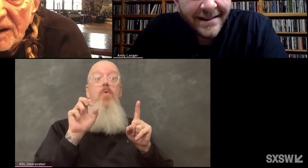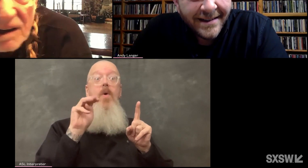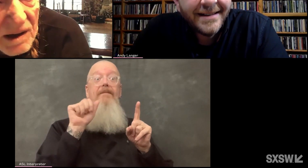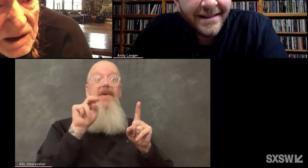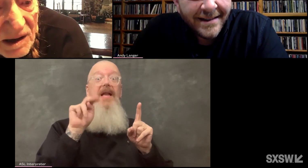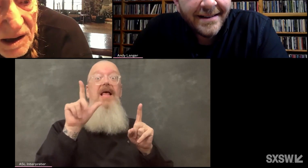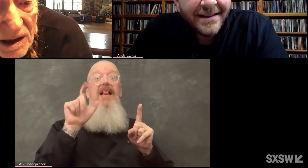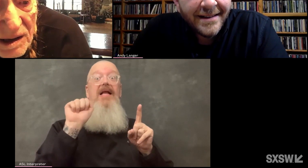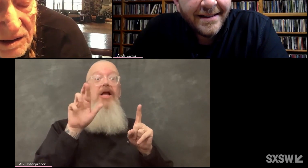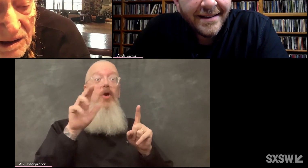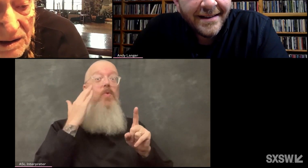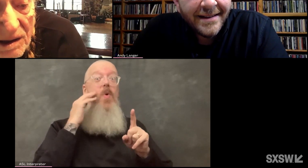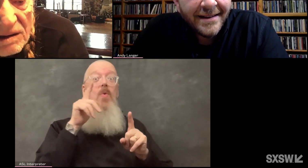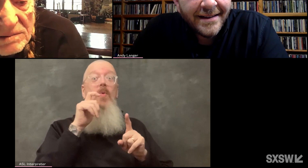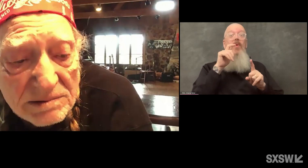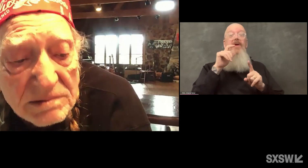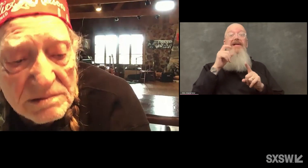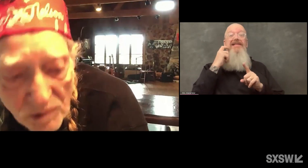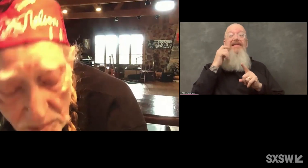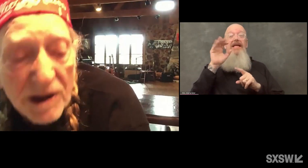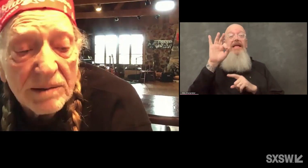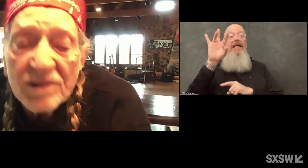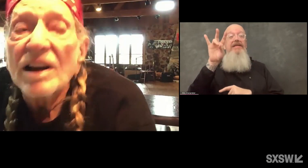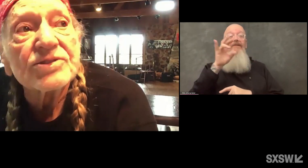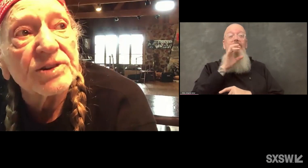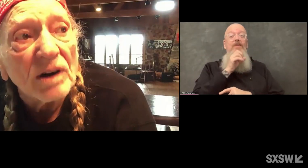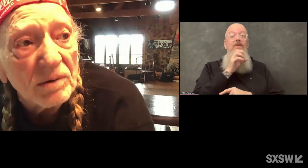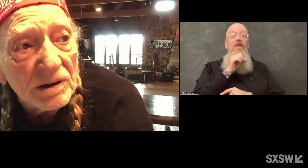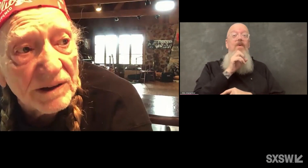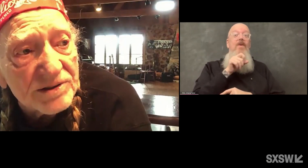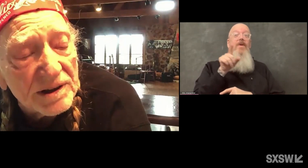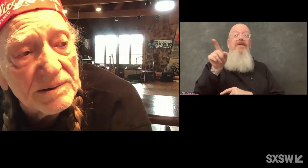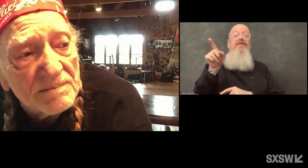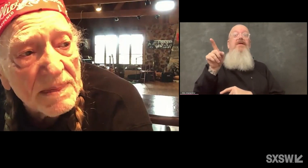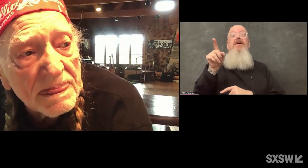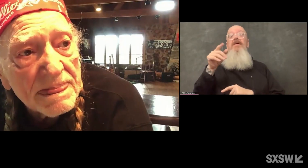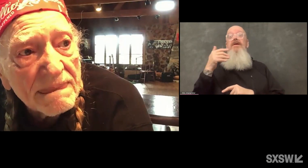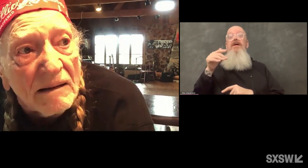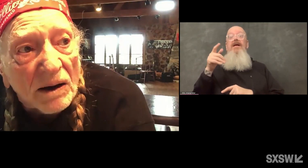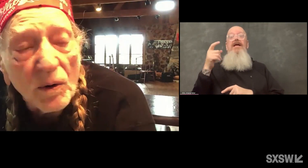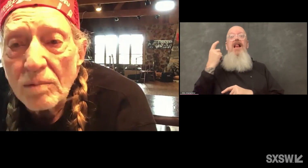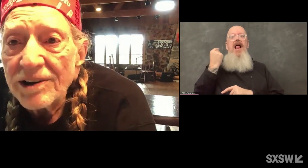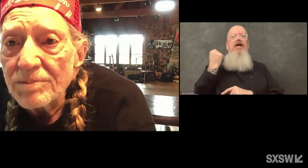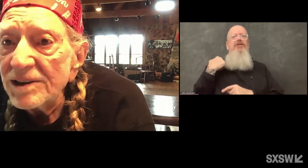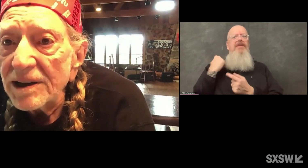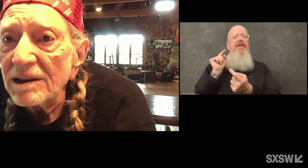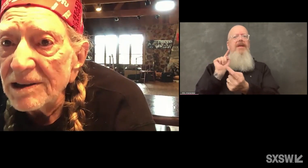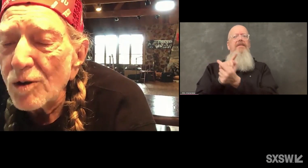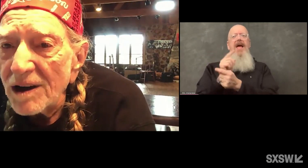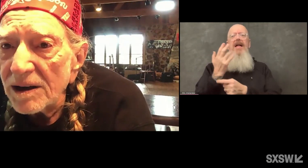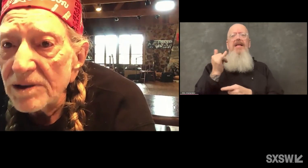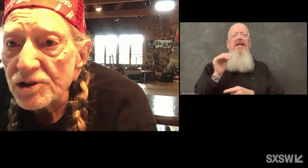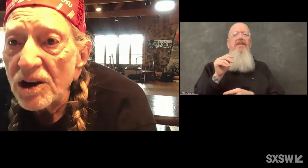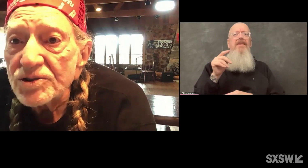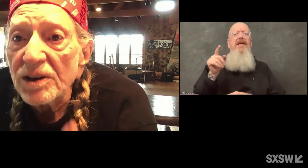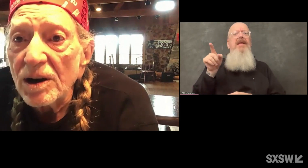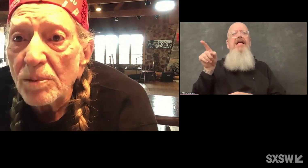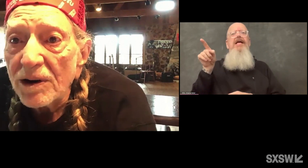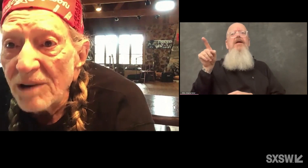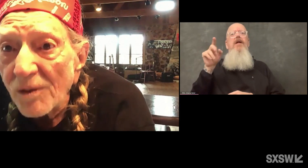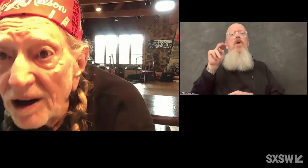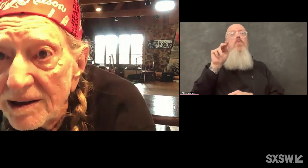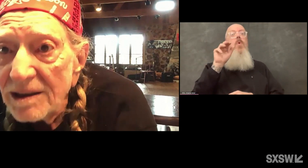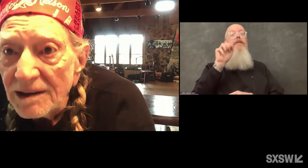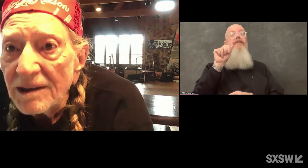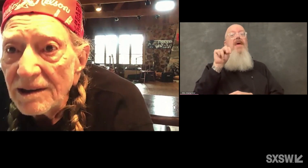old, I think. And, uh, well, I met him last year, I believe. And I said, Norman, I've been telling everybody it's just a